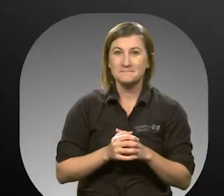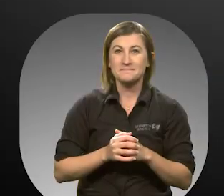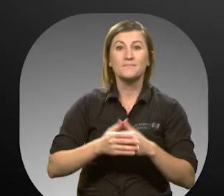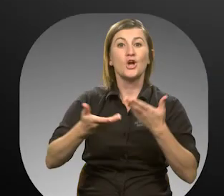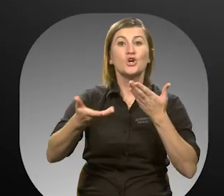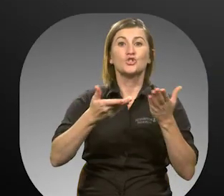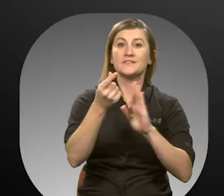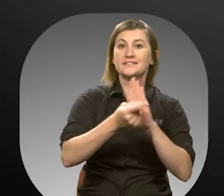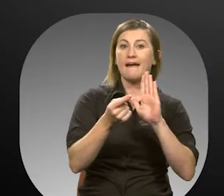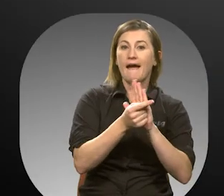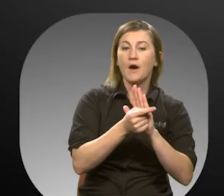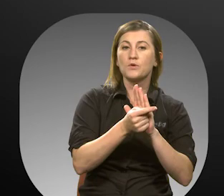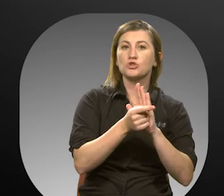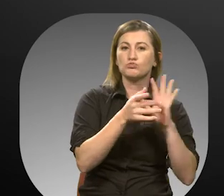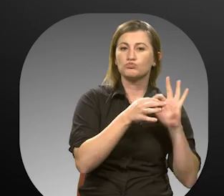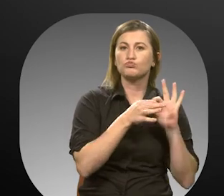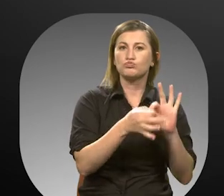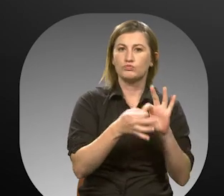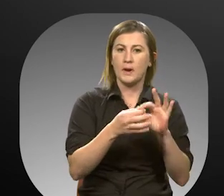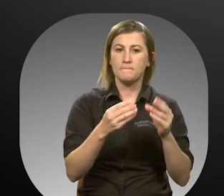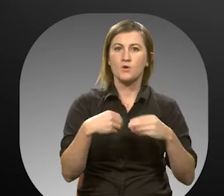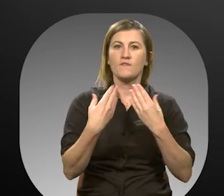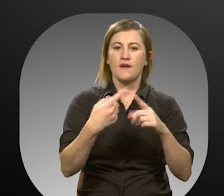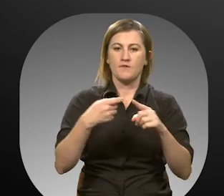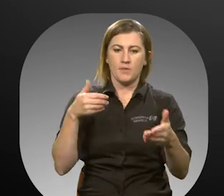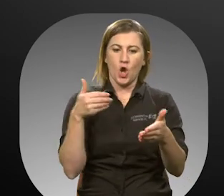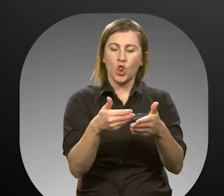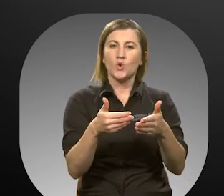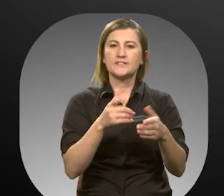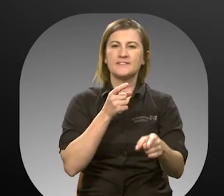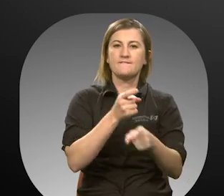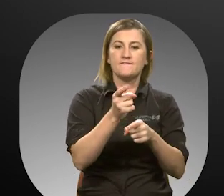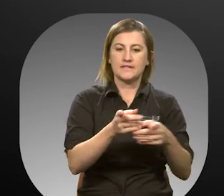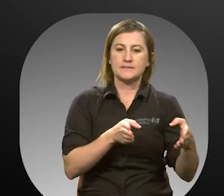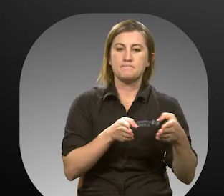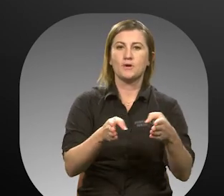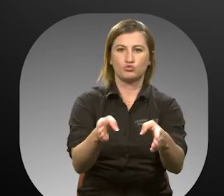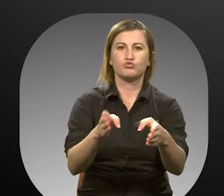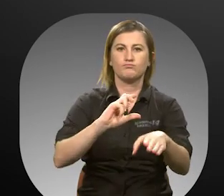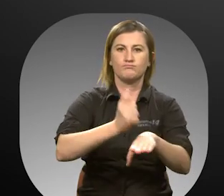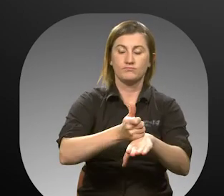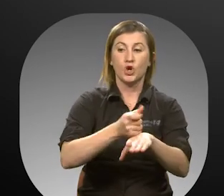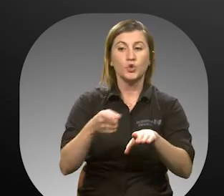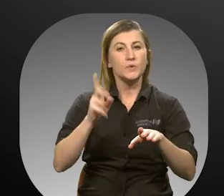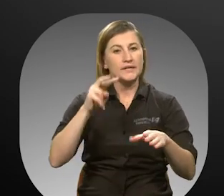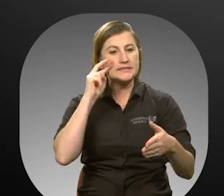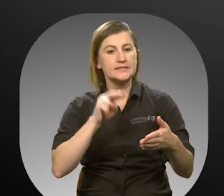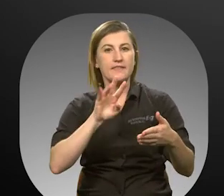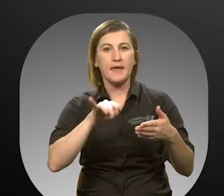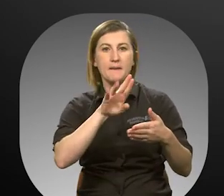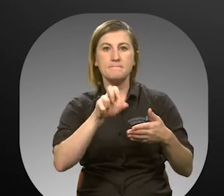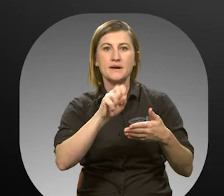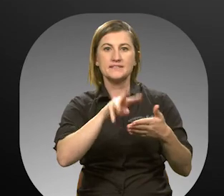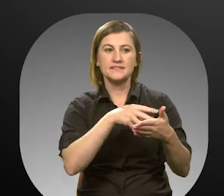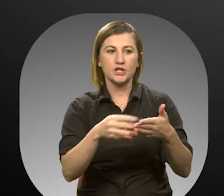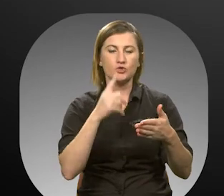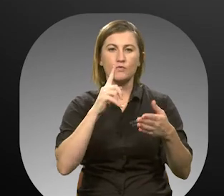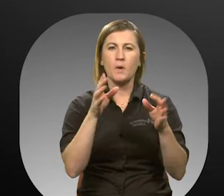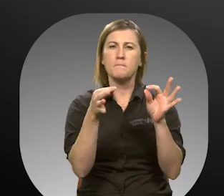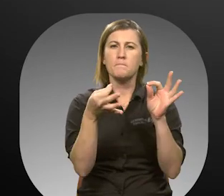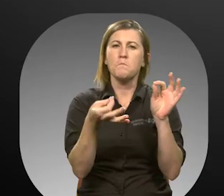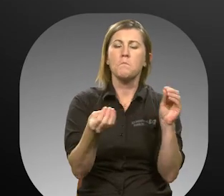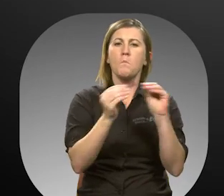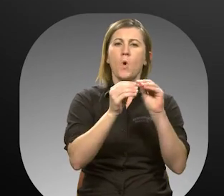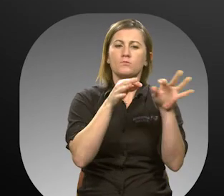Service hours correspond to those provided by the nearest fixed bus route. You can review the bus schedule for detailed service hours